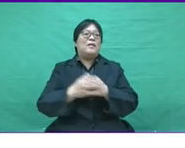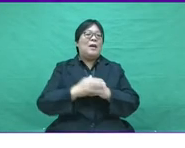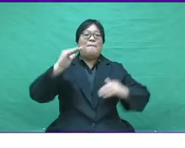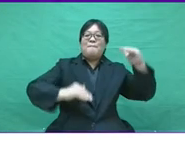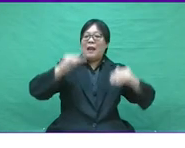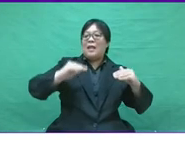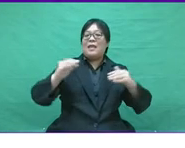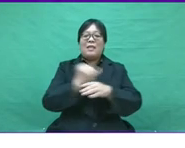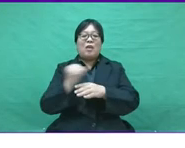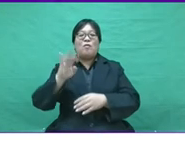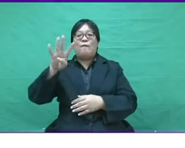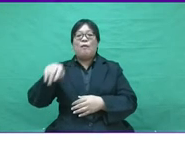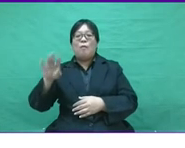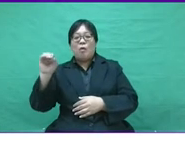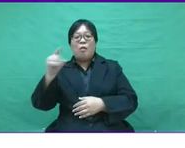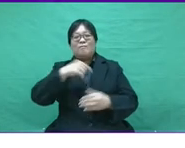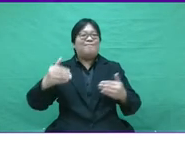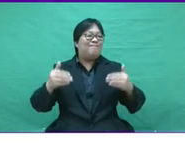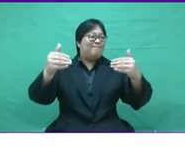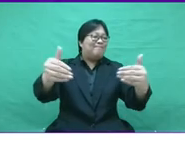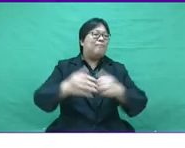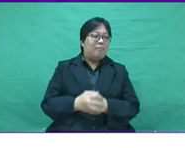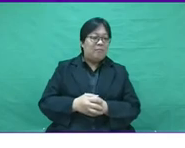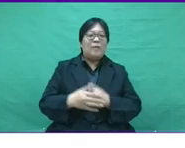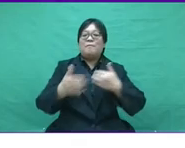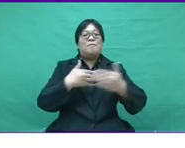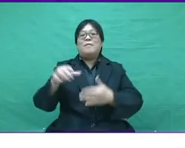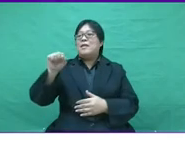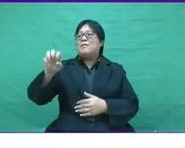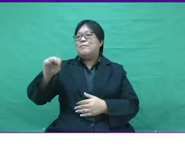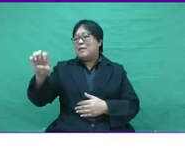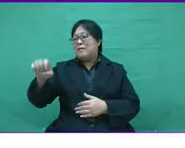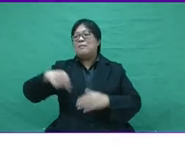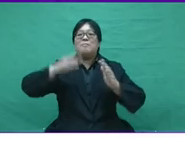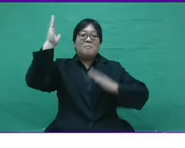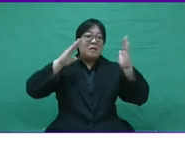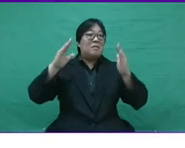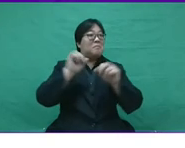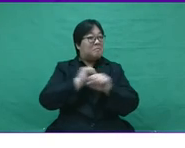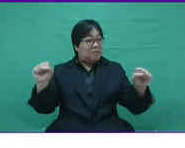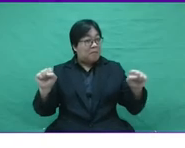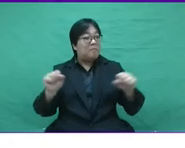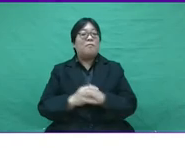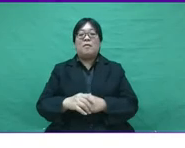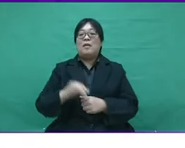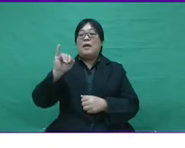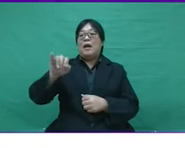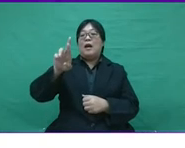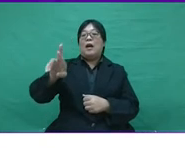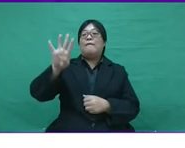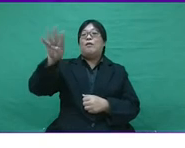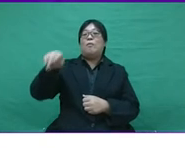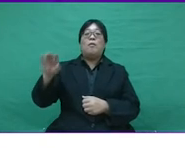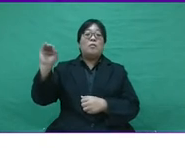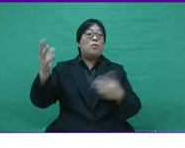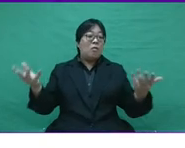Embarrassed Industry 4.0 in order to move forward. With the SME in